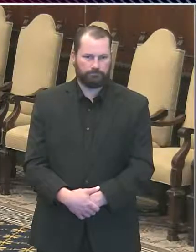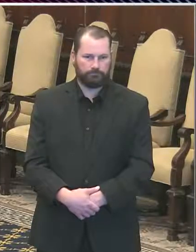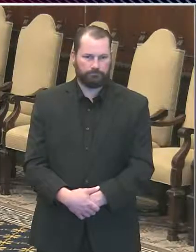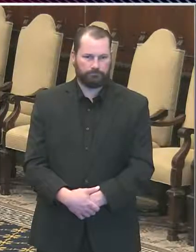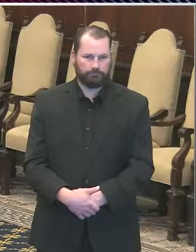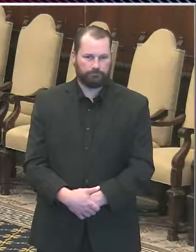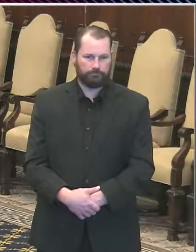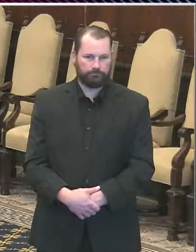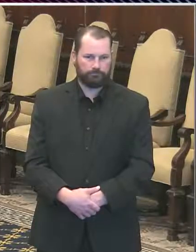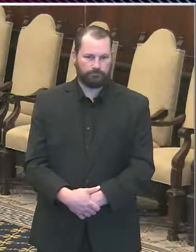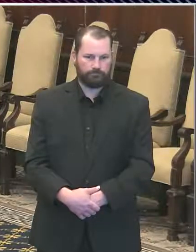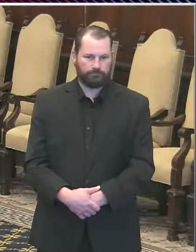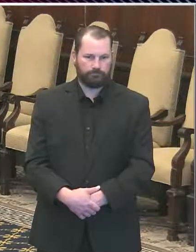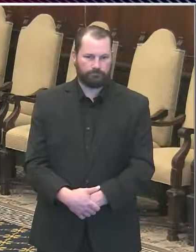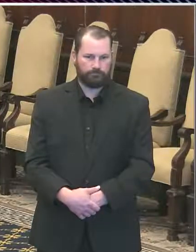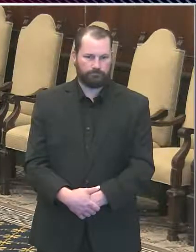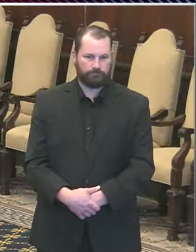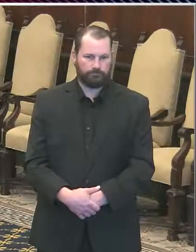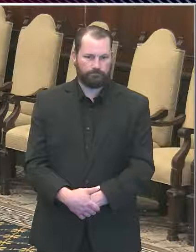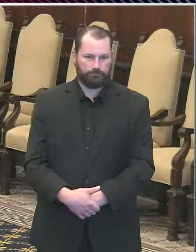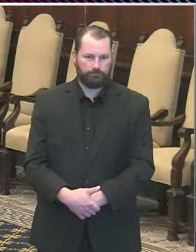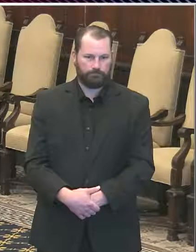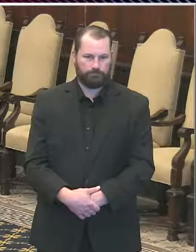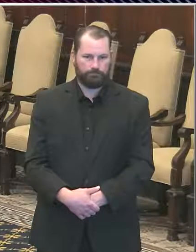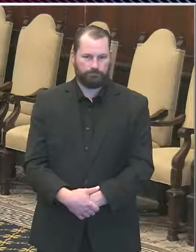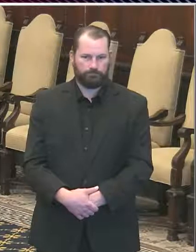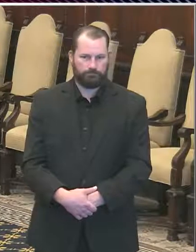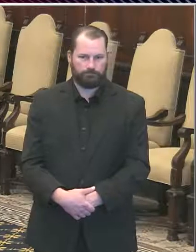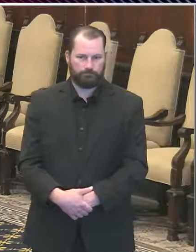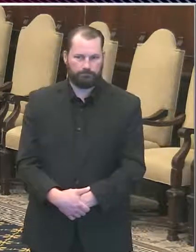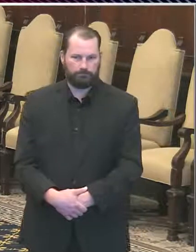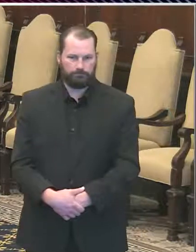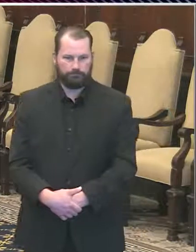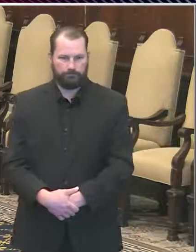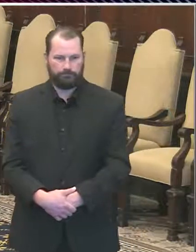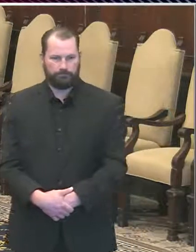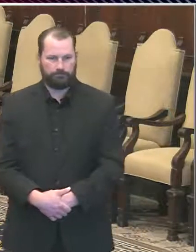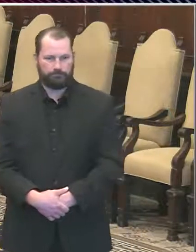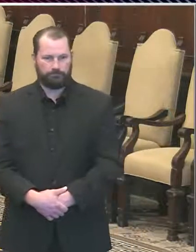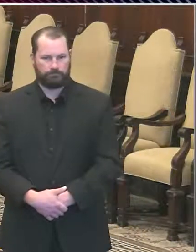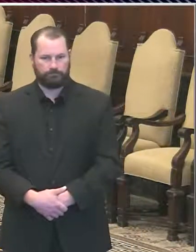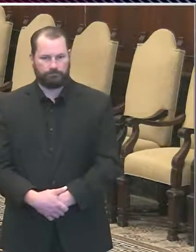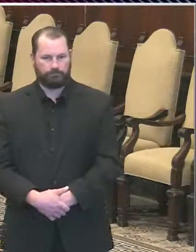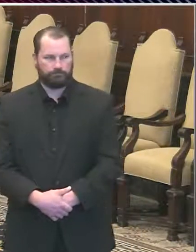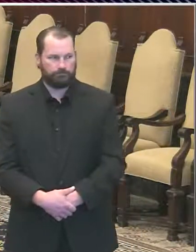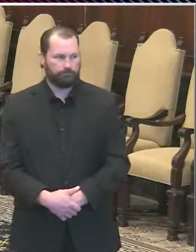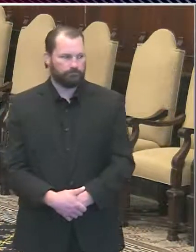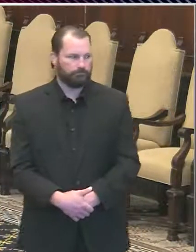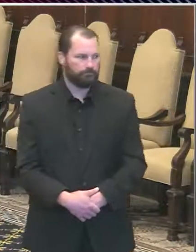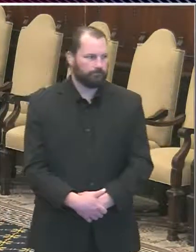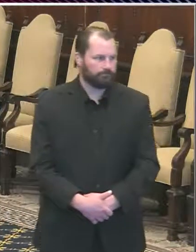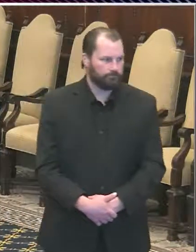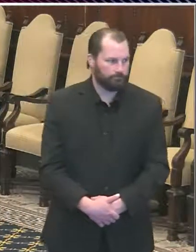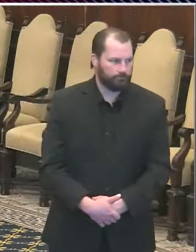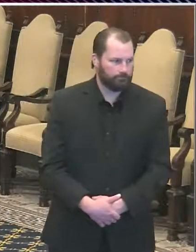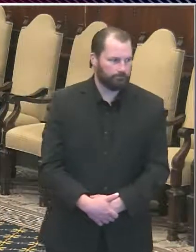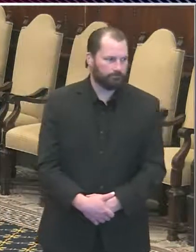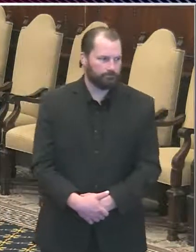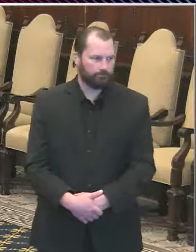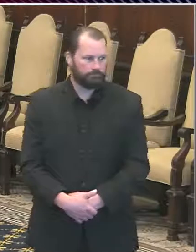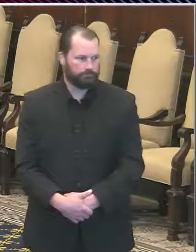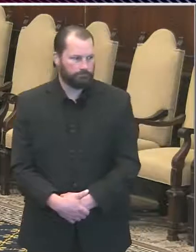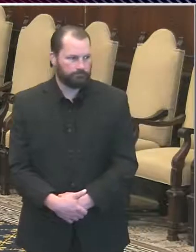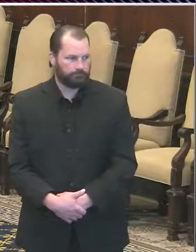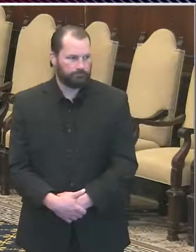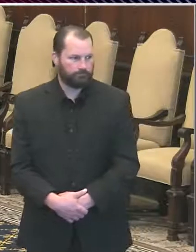to be able to from the yellow to the green phase. Here I also detect an element of egoism, a little